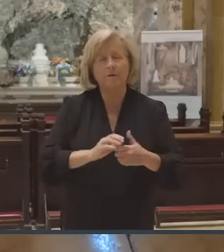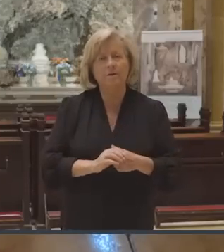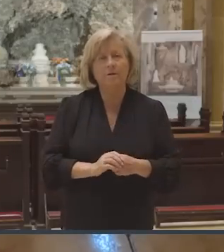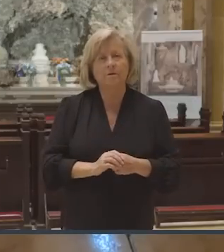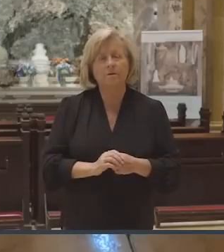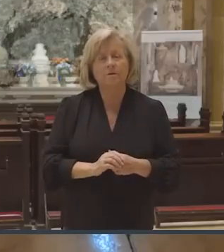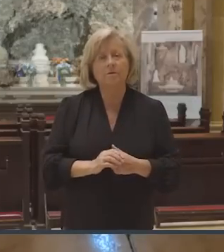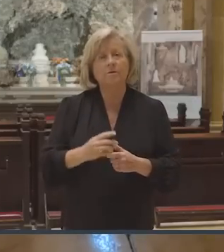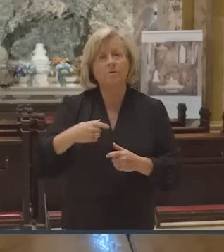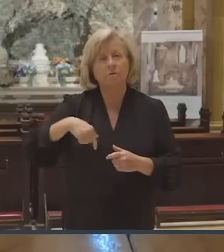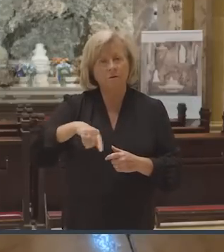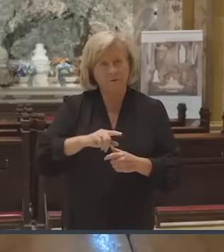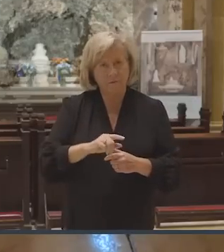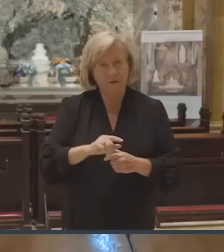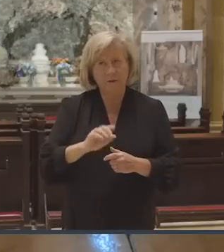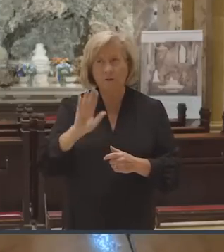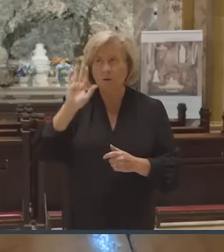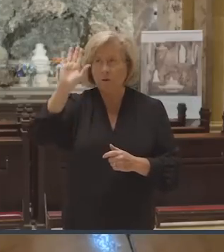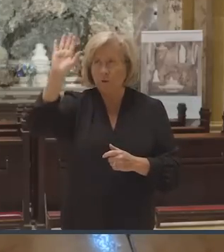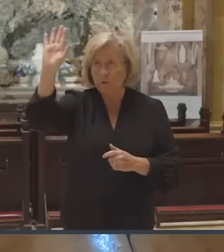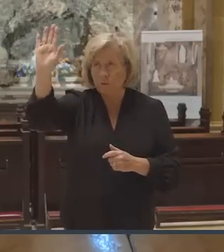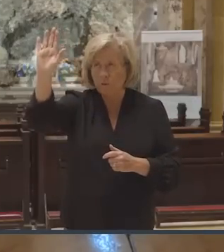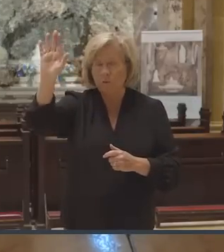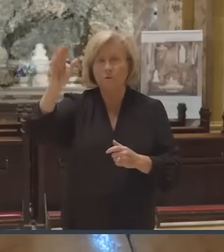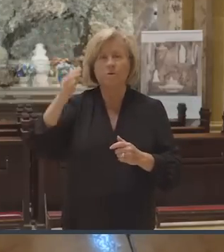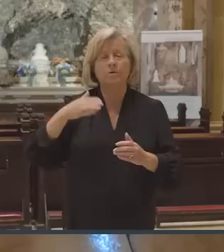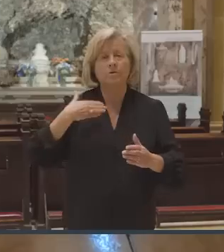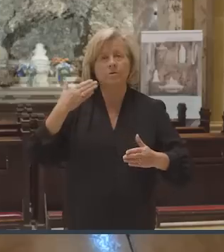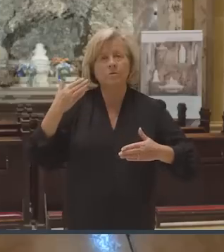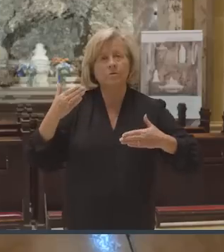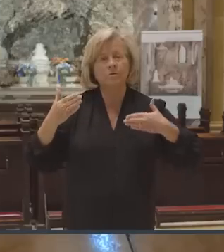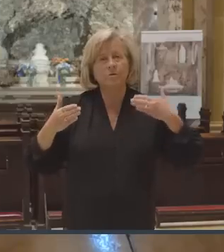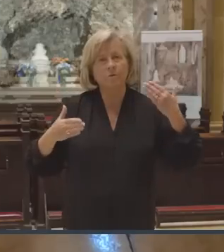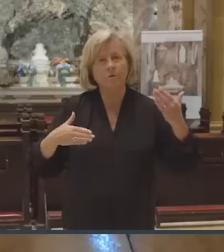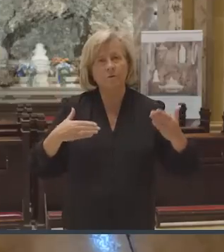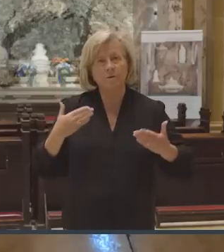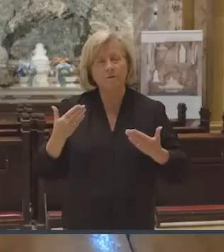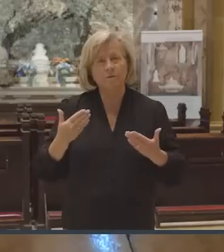within your gates, O Jerusalem.